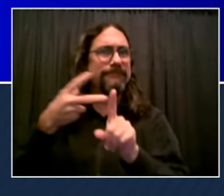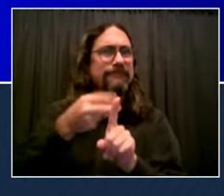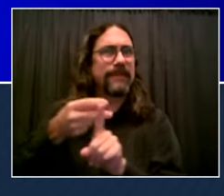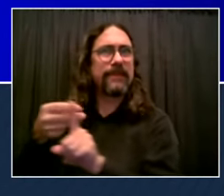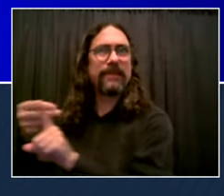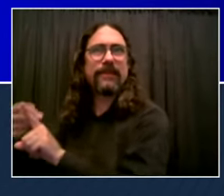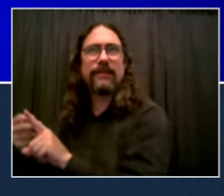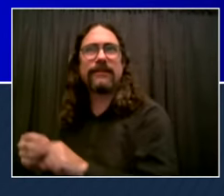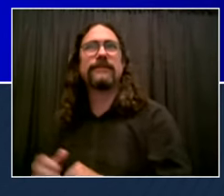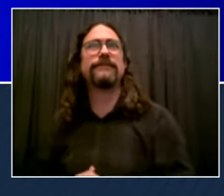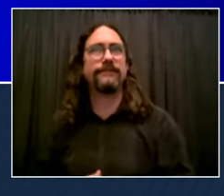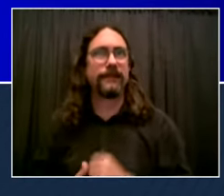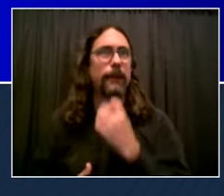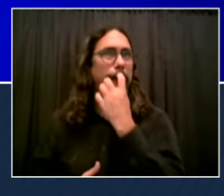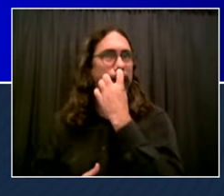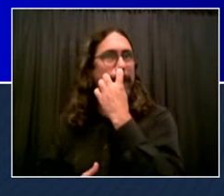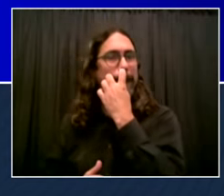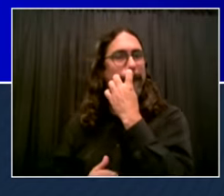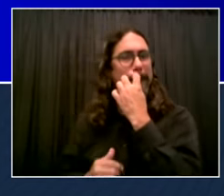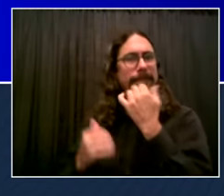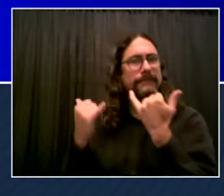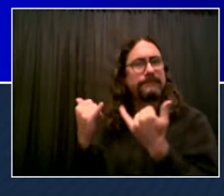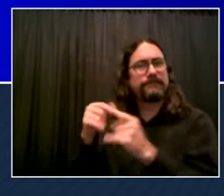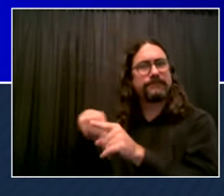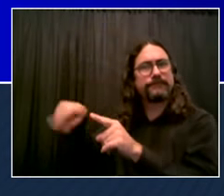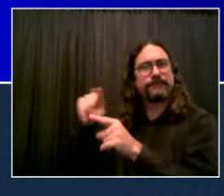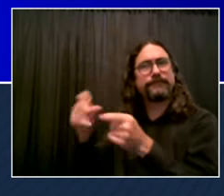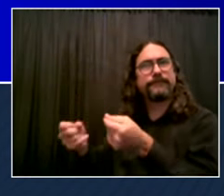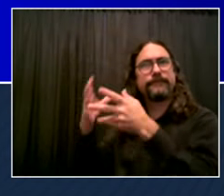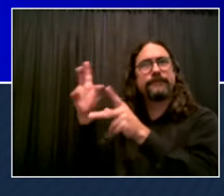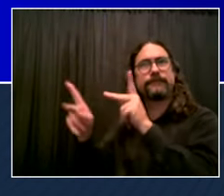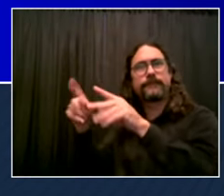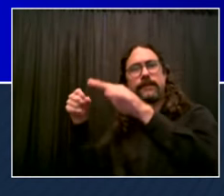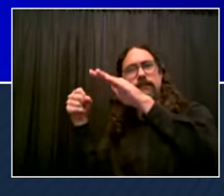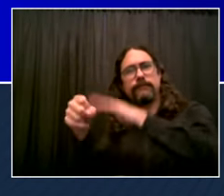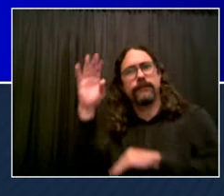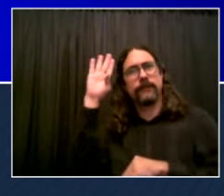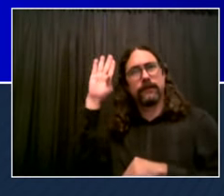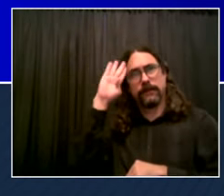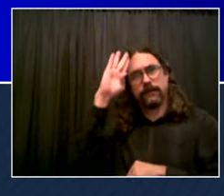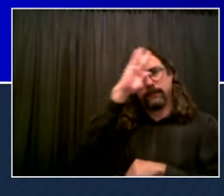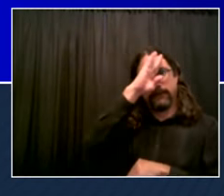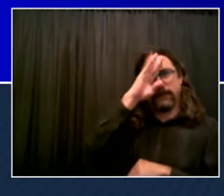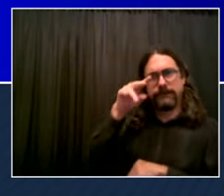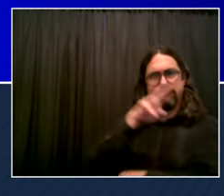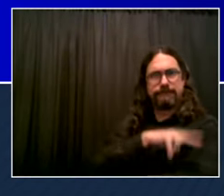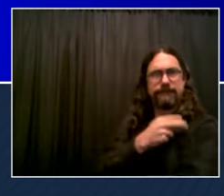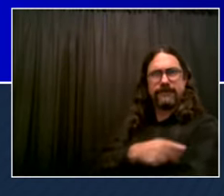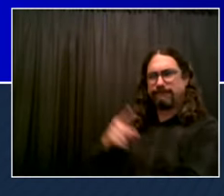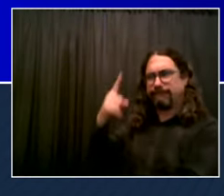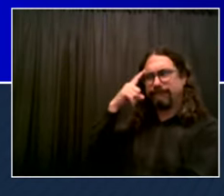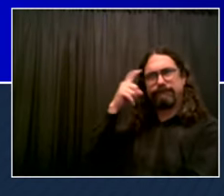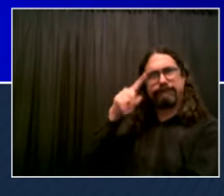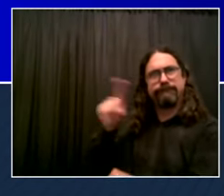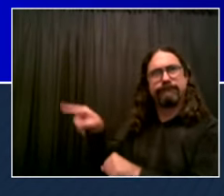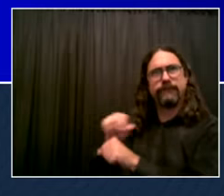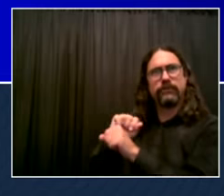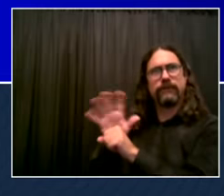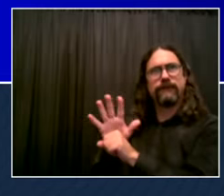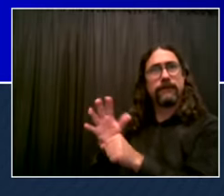hospitals for suspected covet 19 today's report 138 patients confirmed positivity 39.47